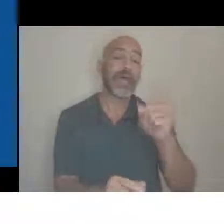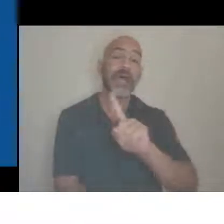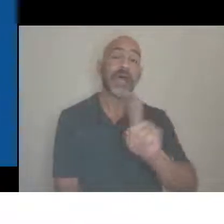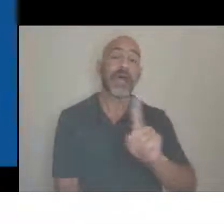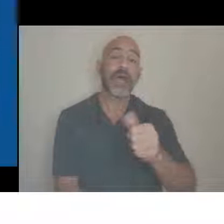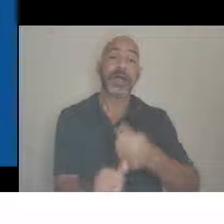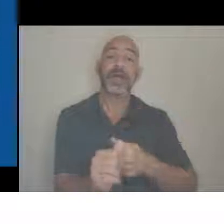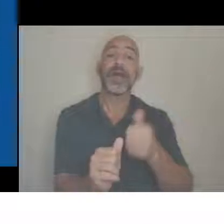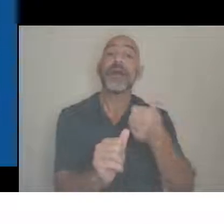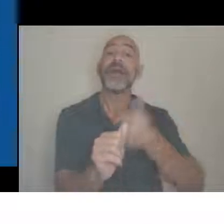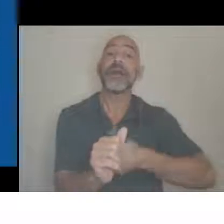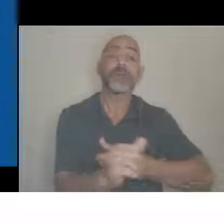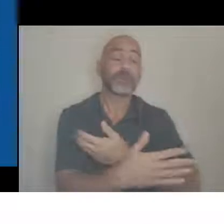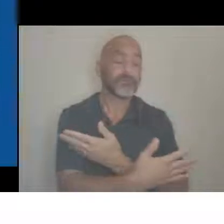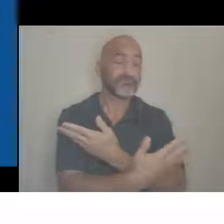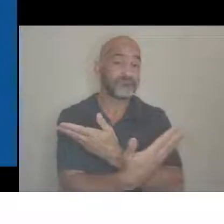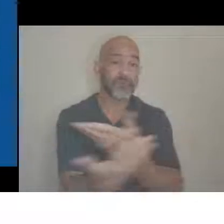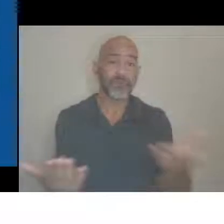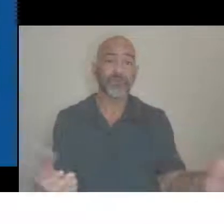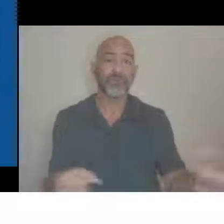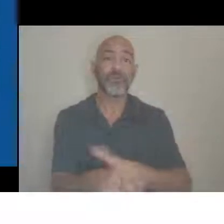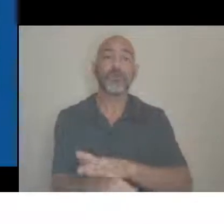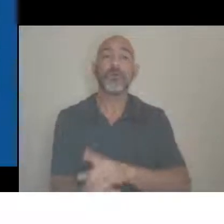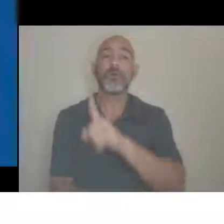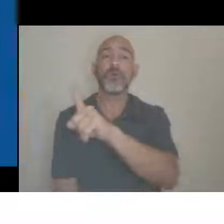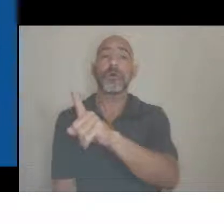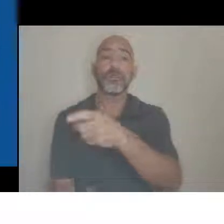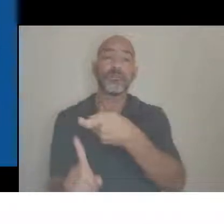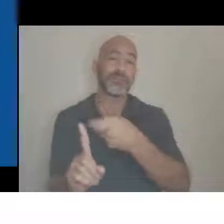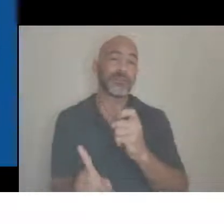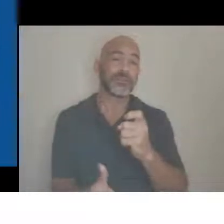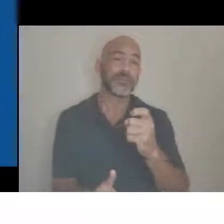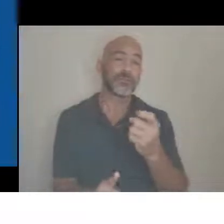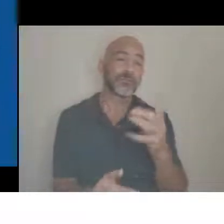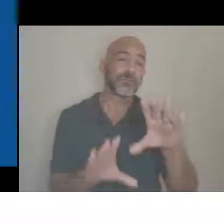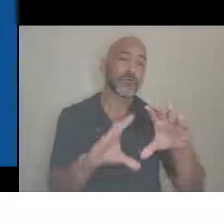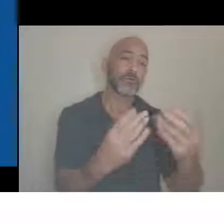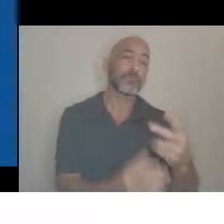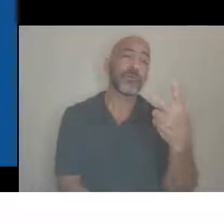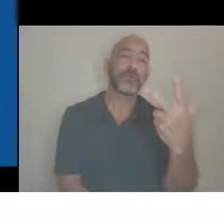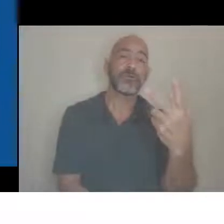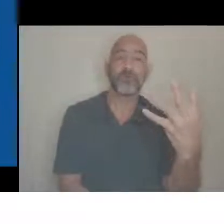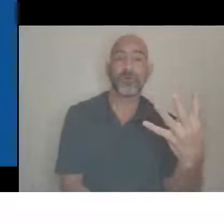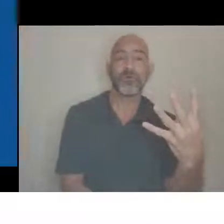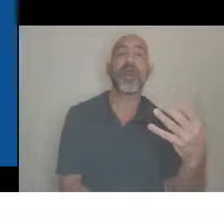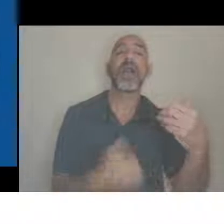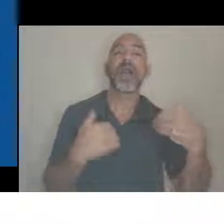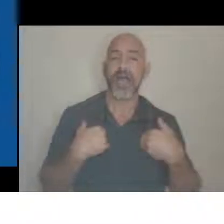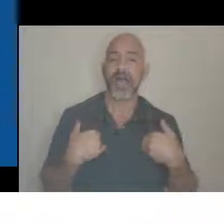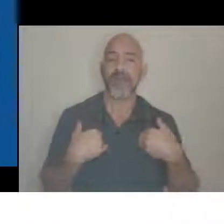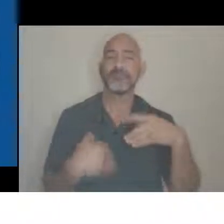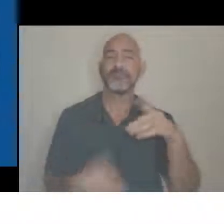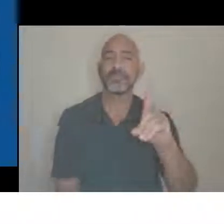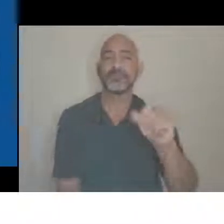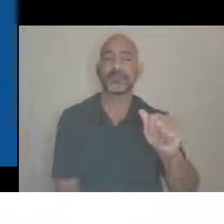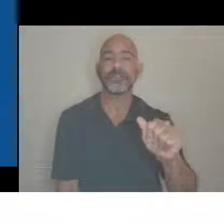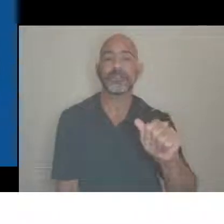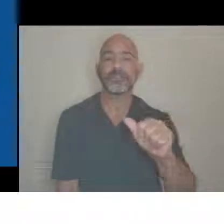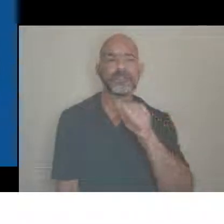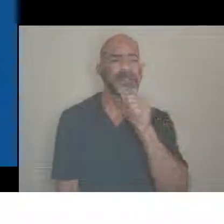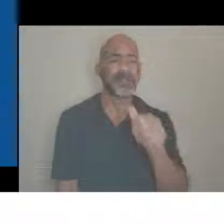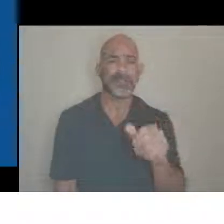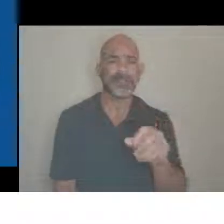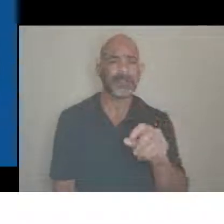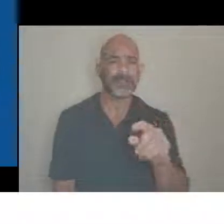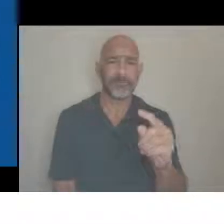And so as we're talking about this, this is not an issue in a vacuum. And what we